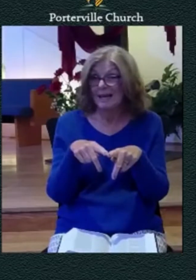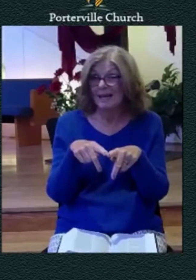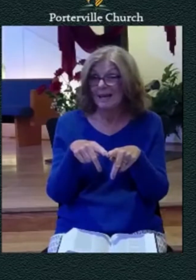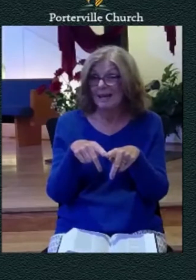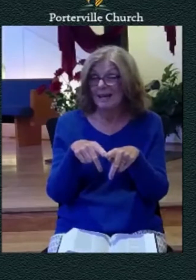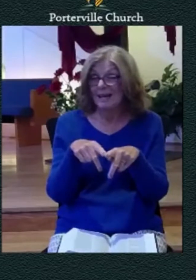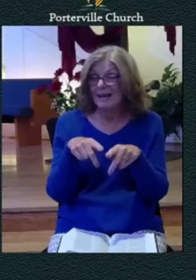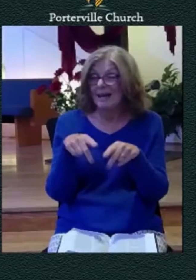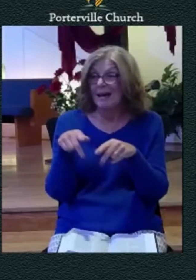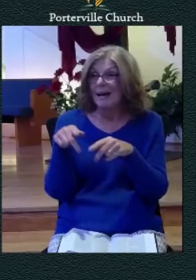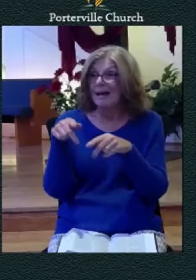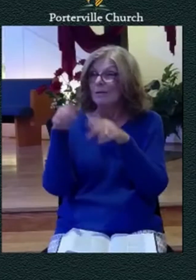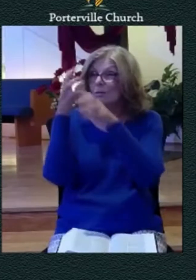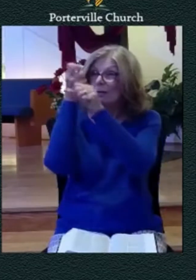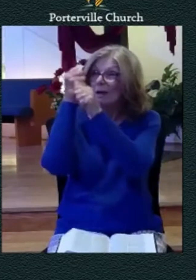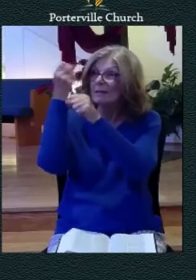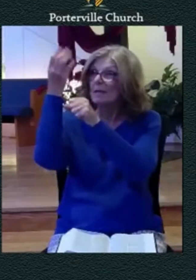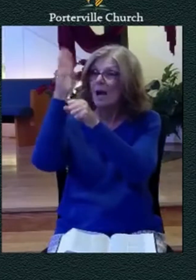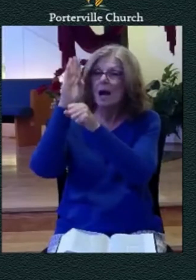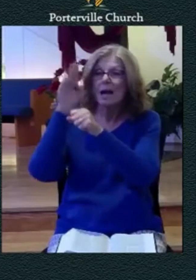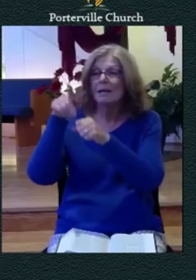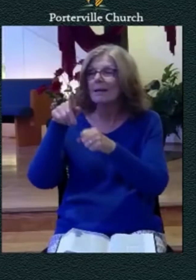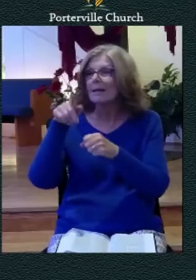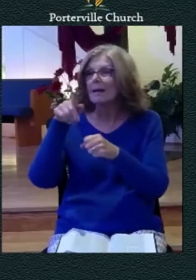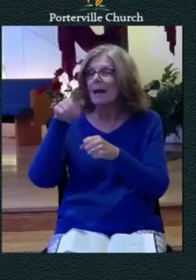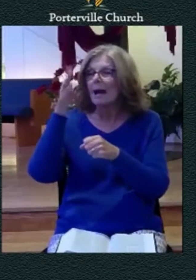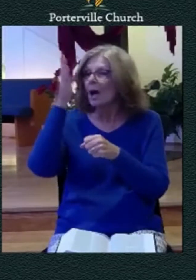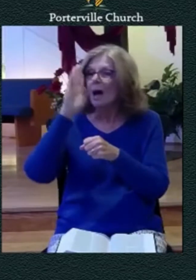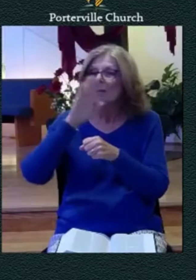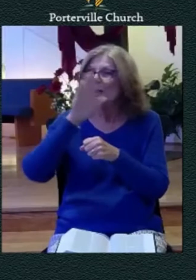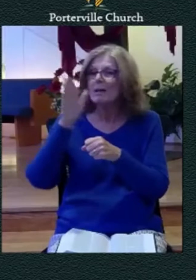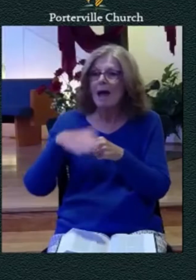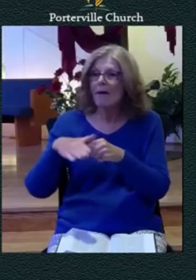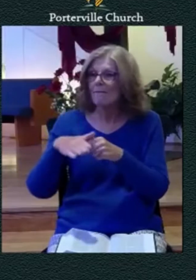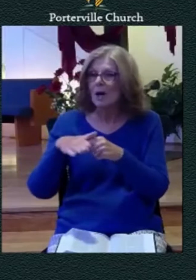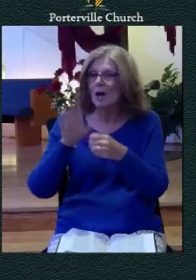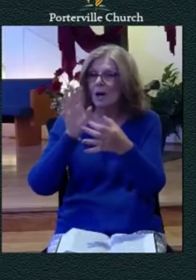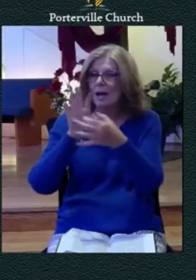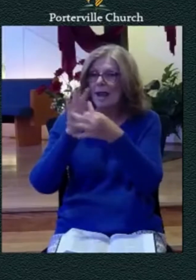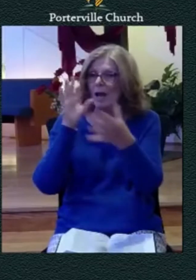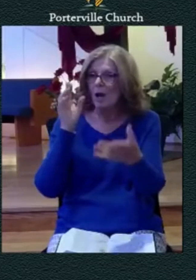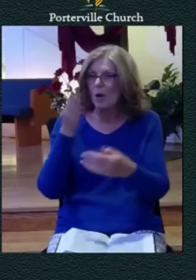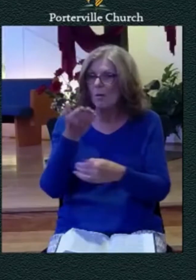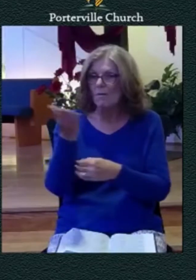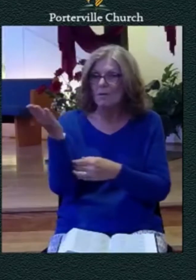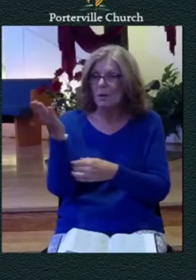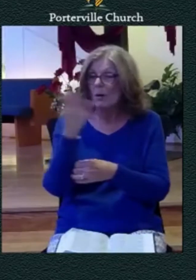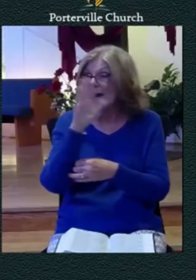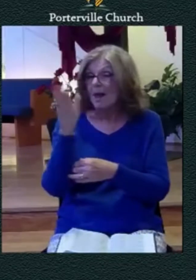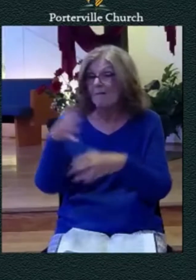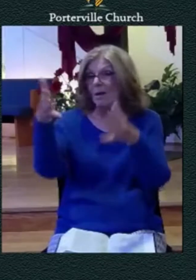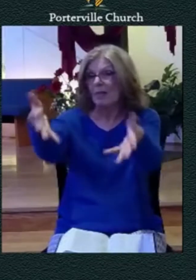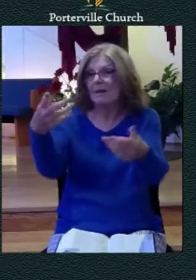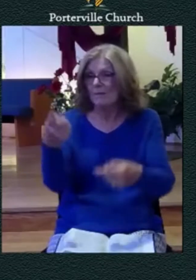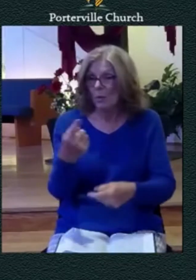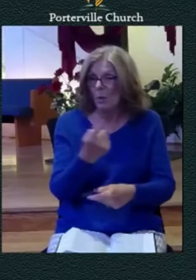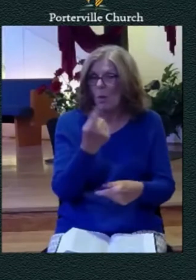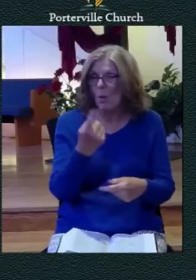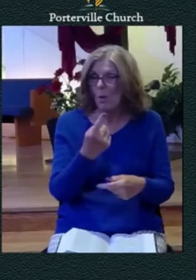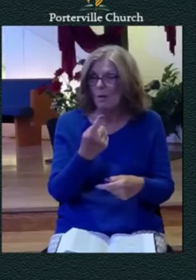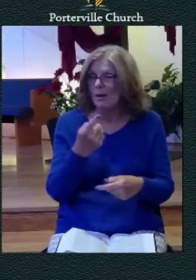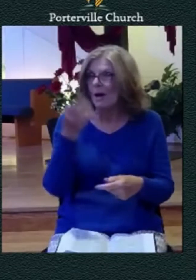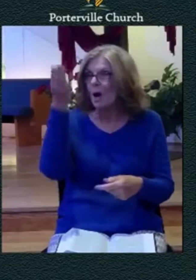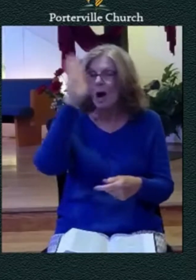never let down never abandoned never pushed off to the side no